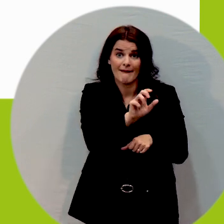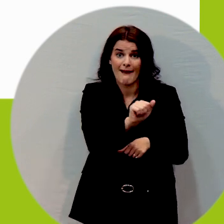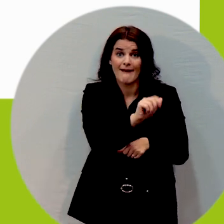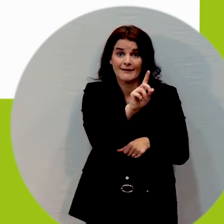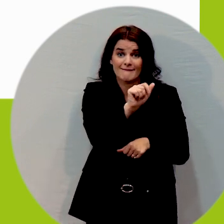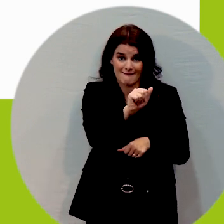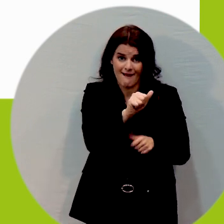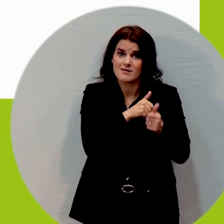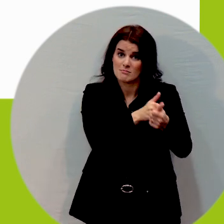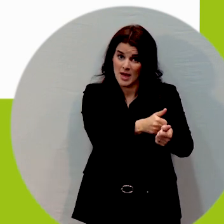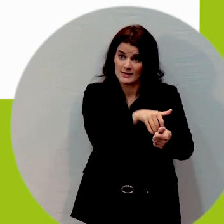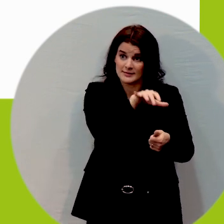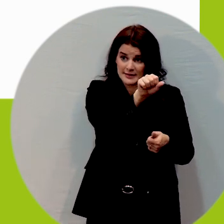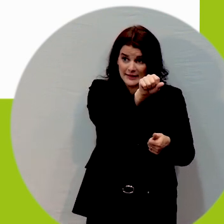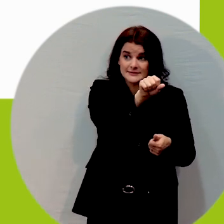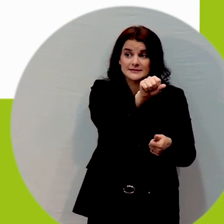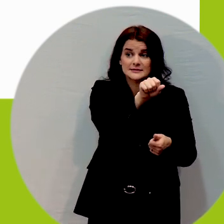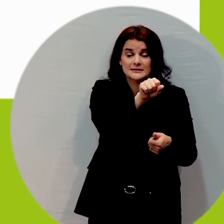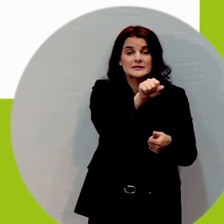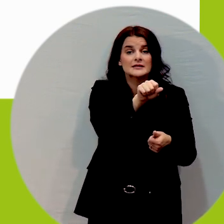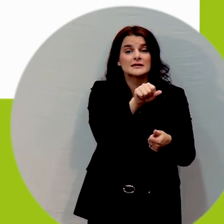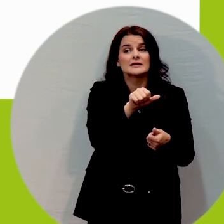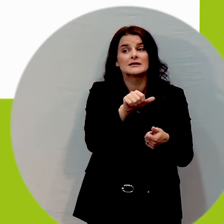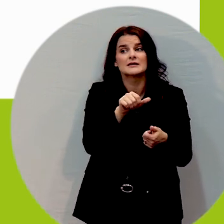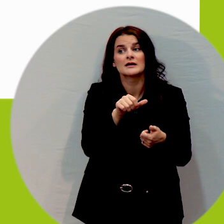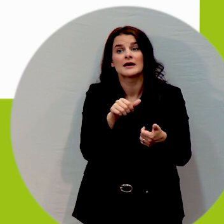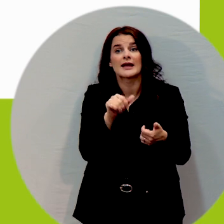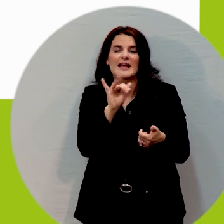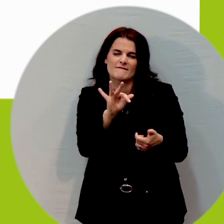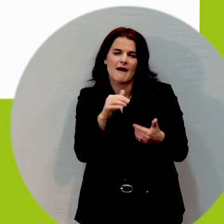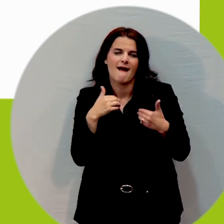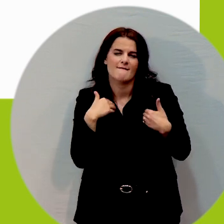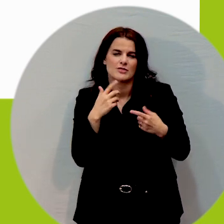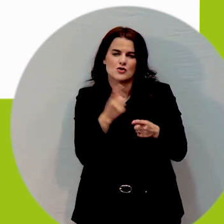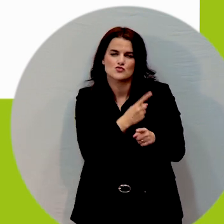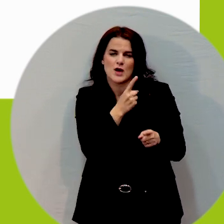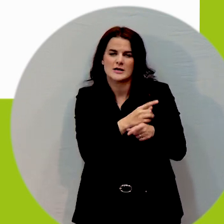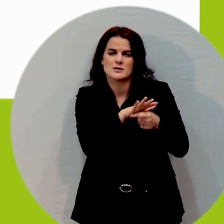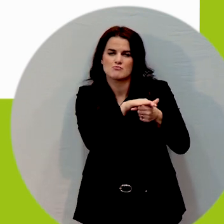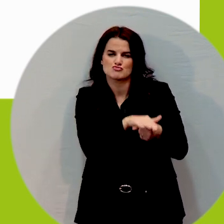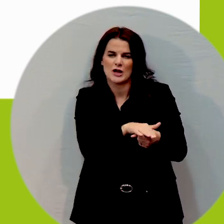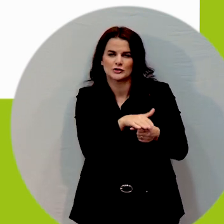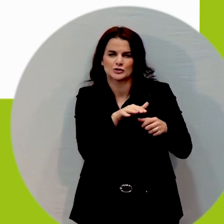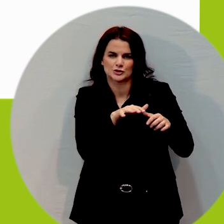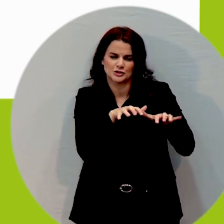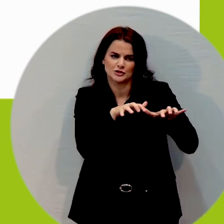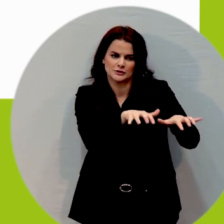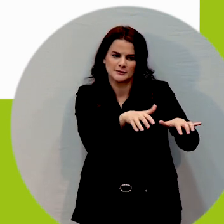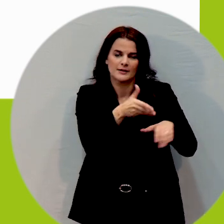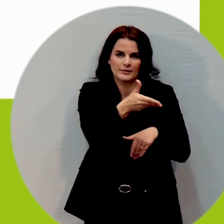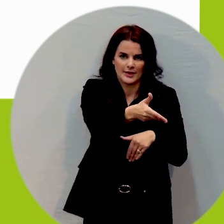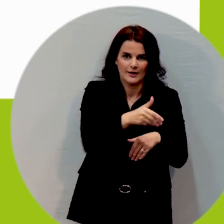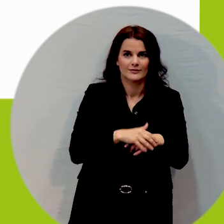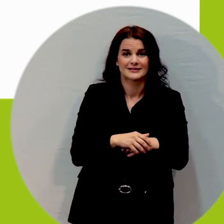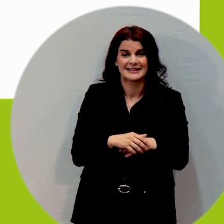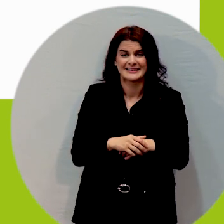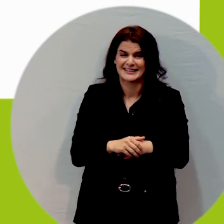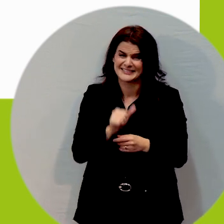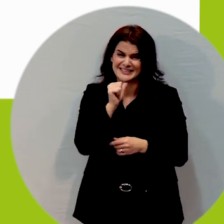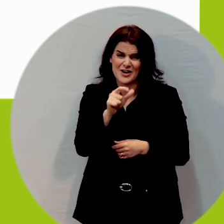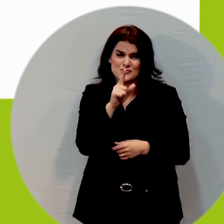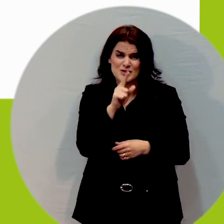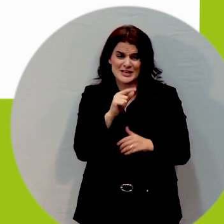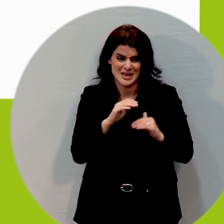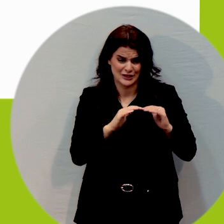as the correct pressure is there it's not really a surface that everyone